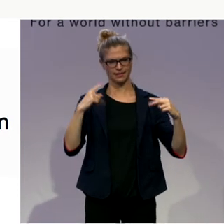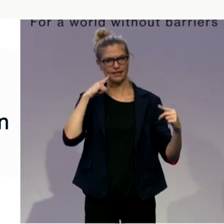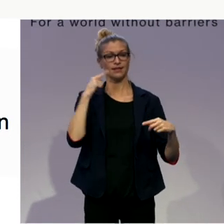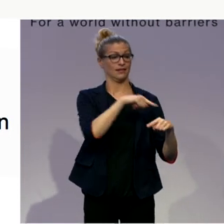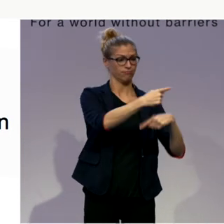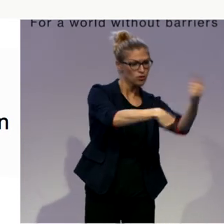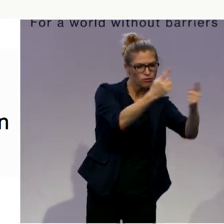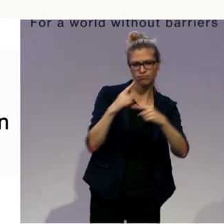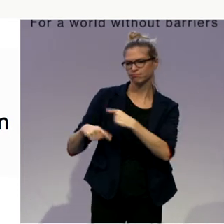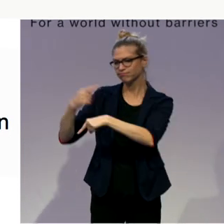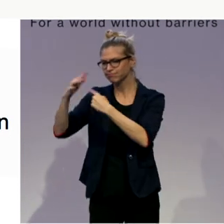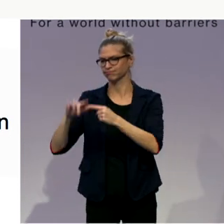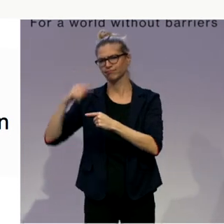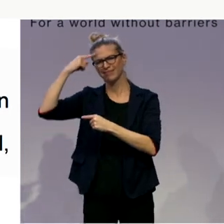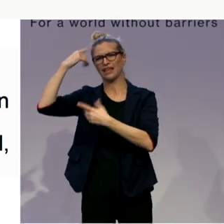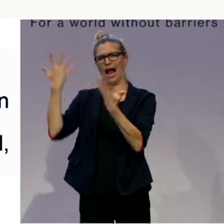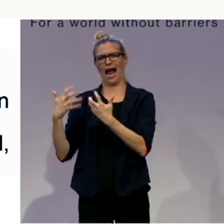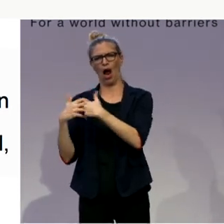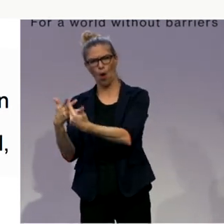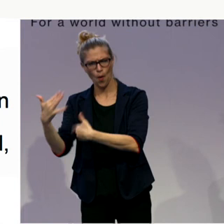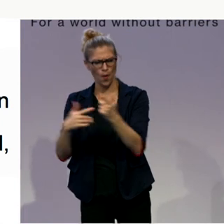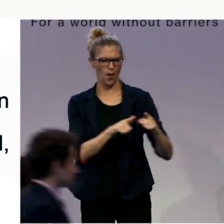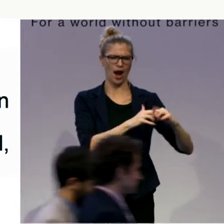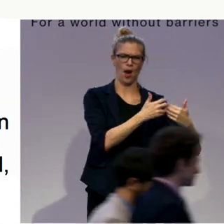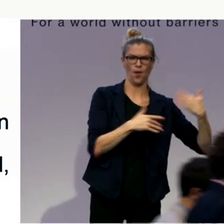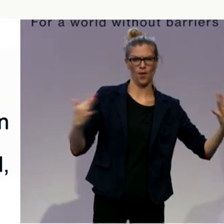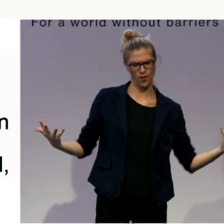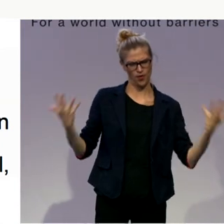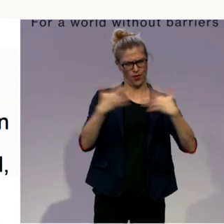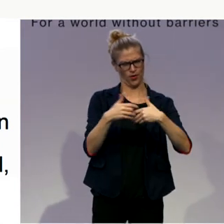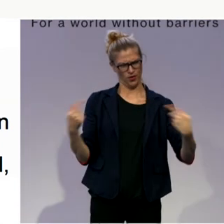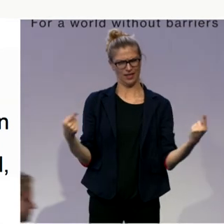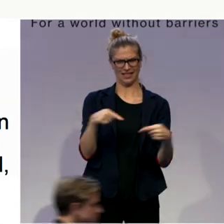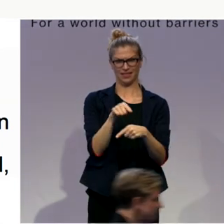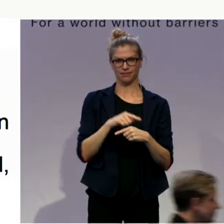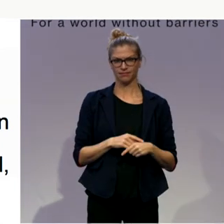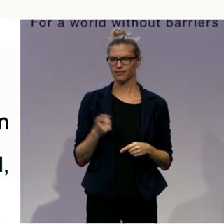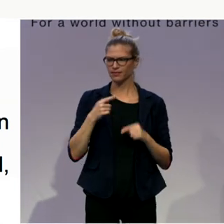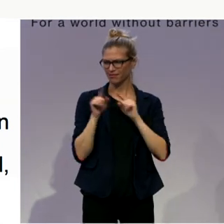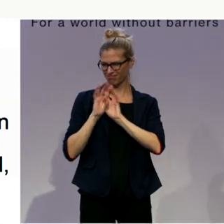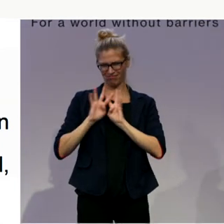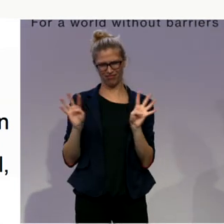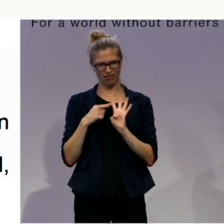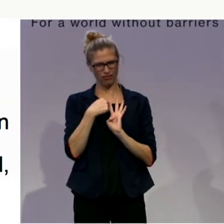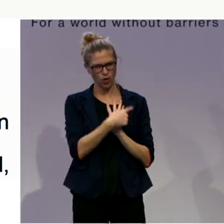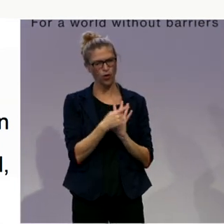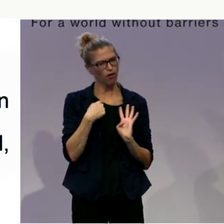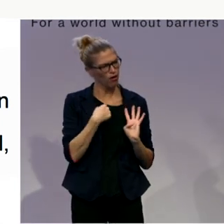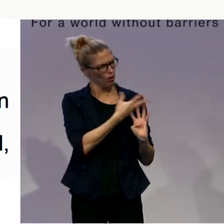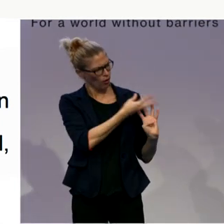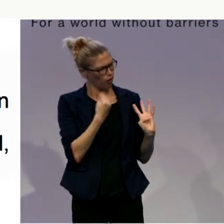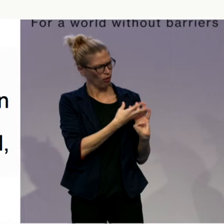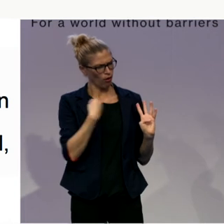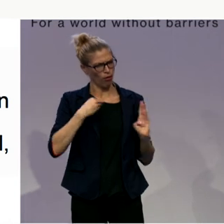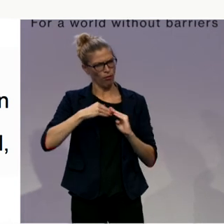from my perspective sitting on that panel and listening to the three gentlemen and Tom I had a huge learning but also realising how